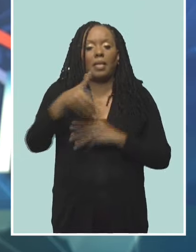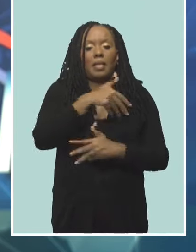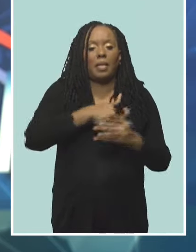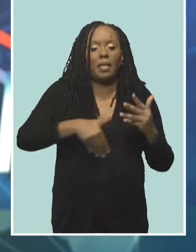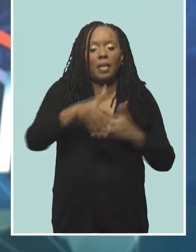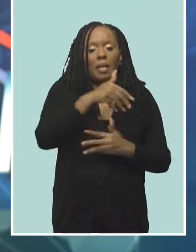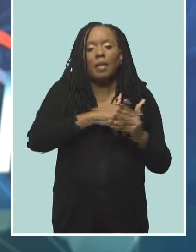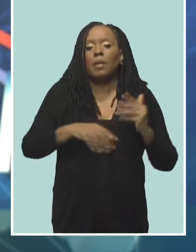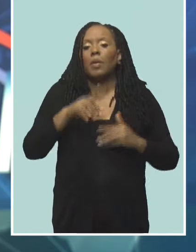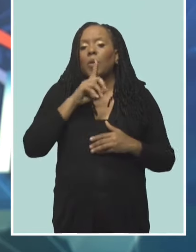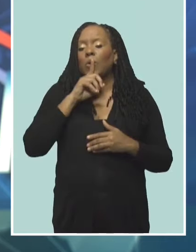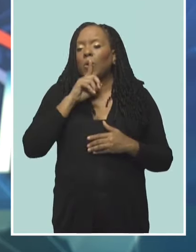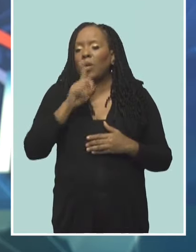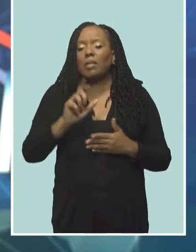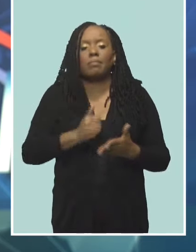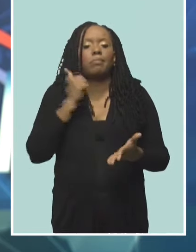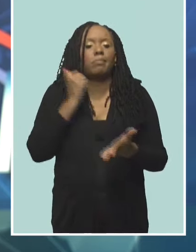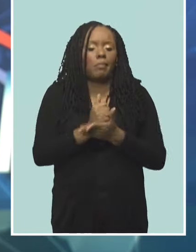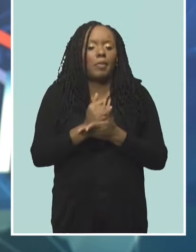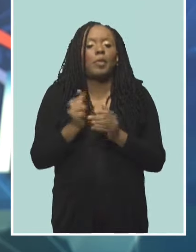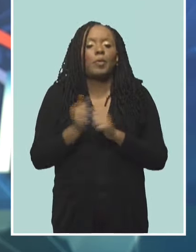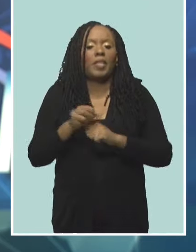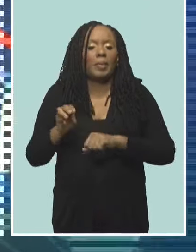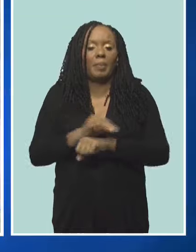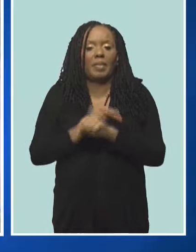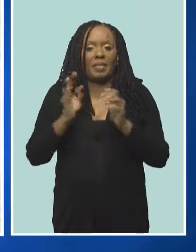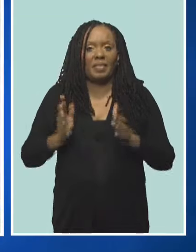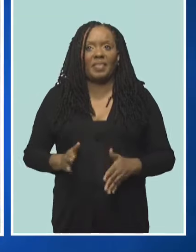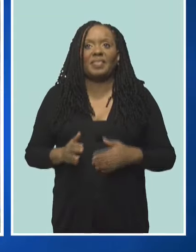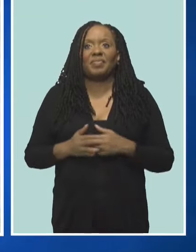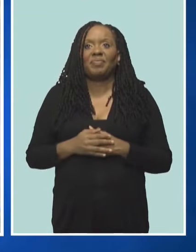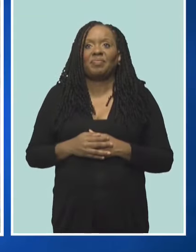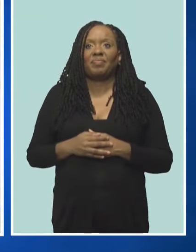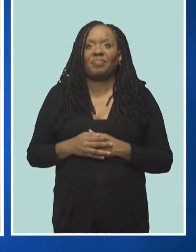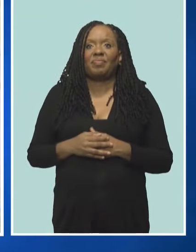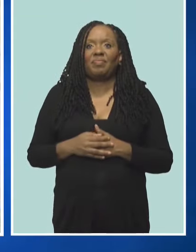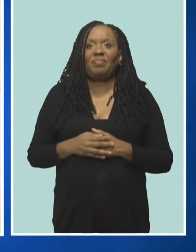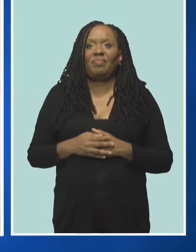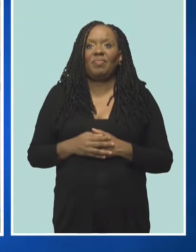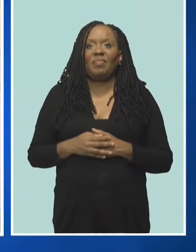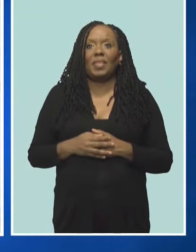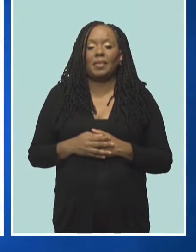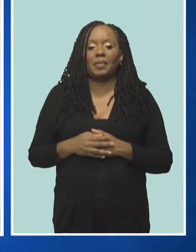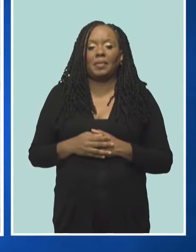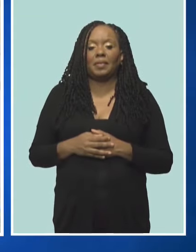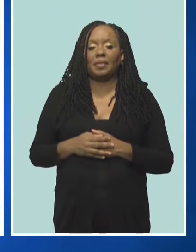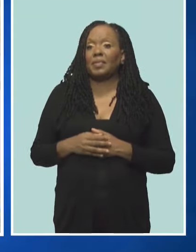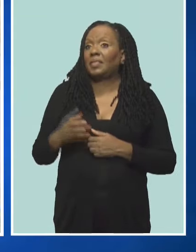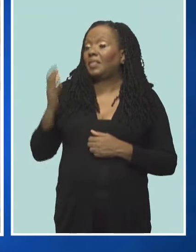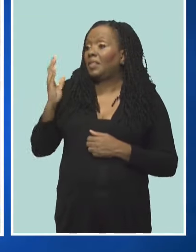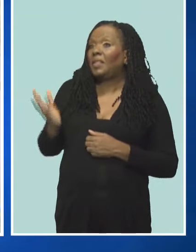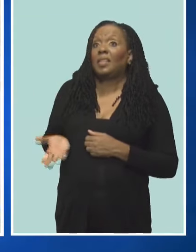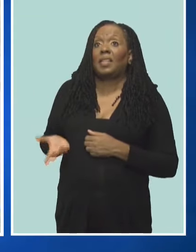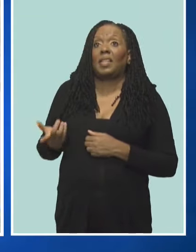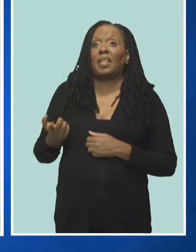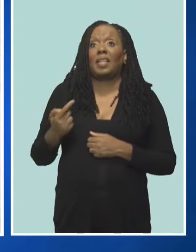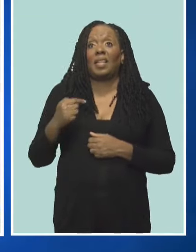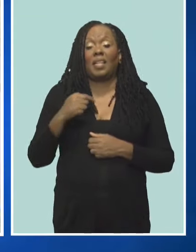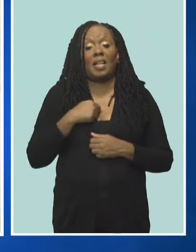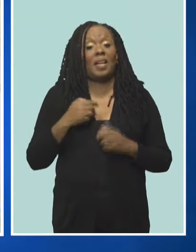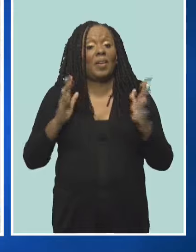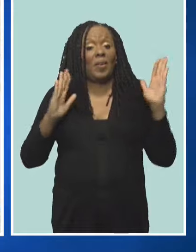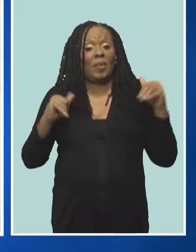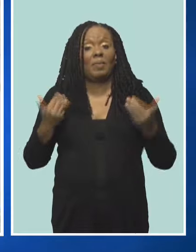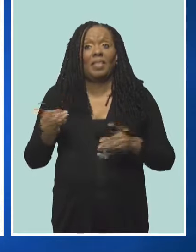blessing of the Minister, Charles Griffith. I would hope that this evening, you don't only stay at the